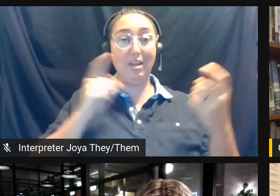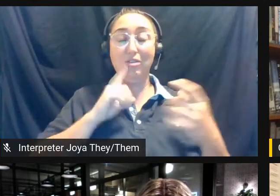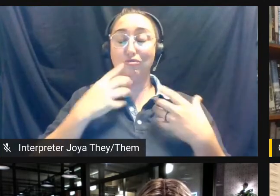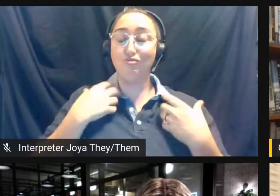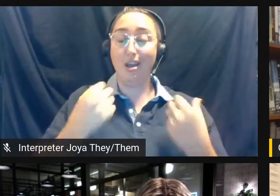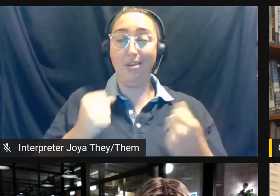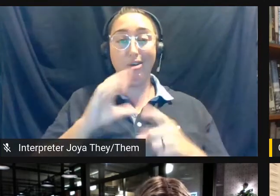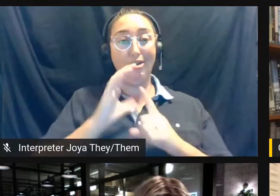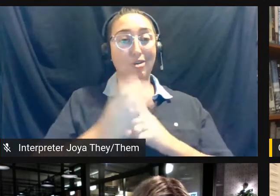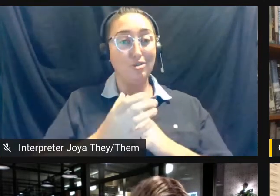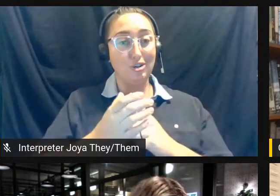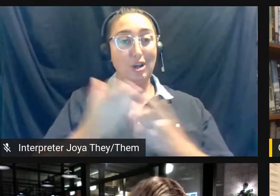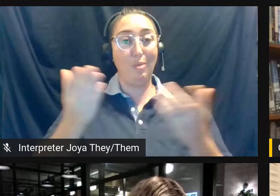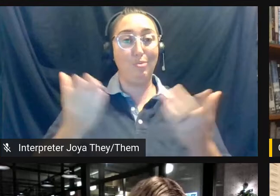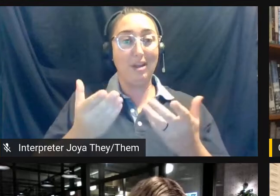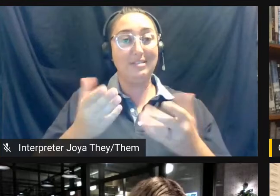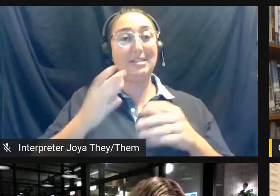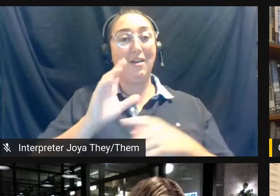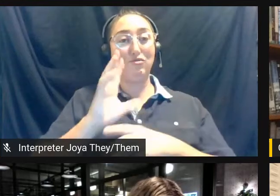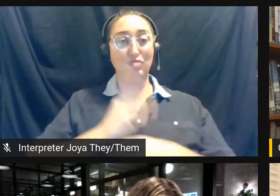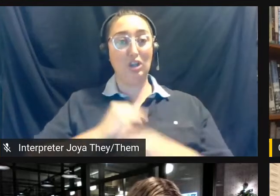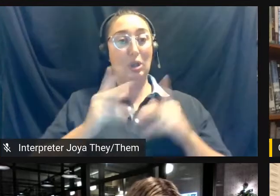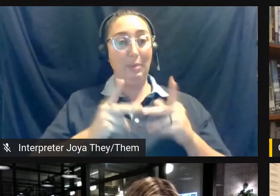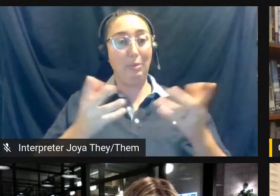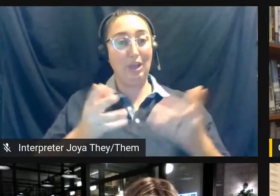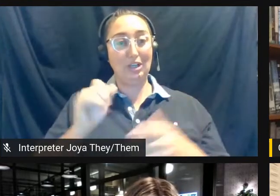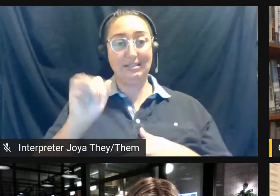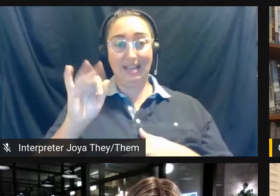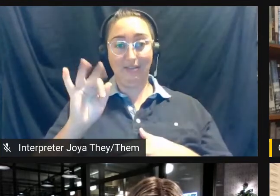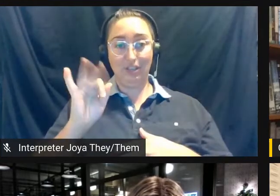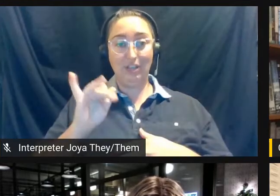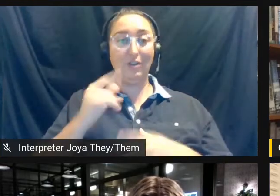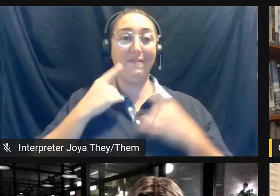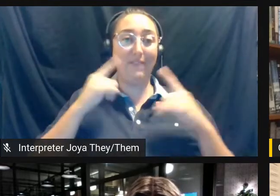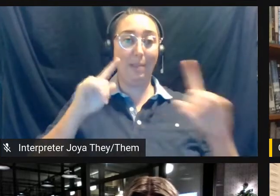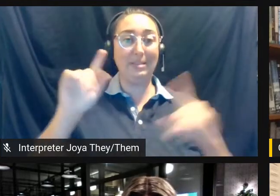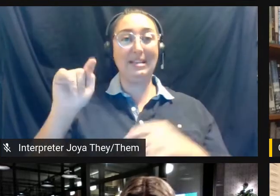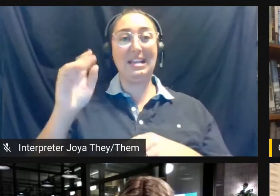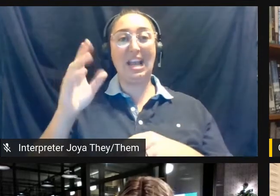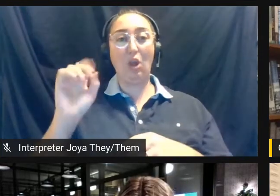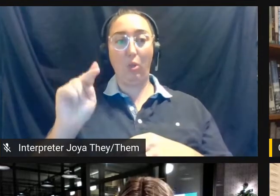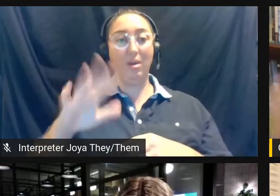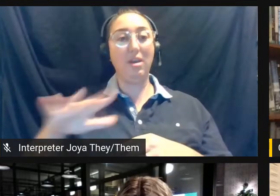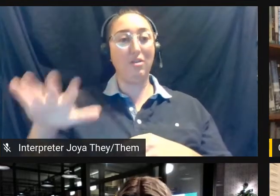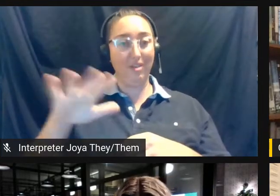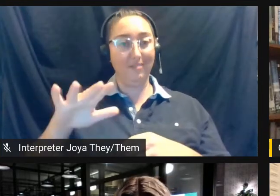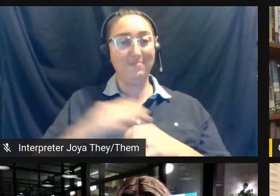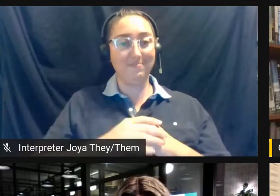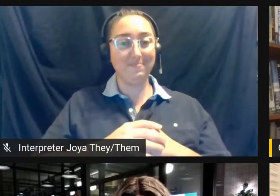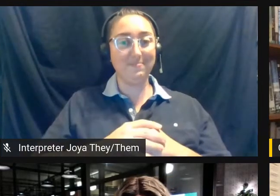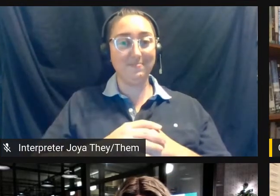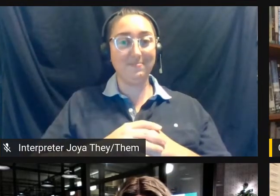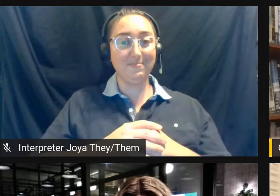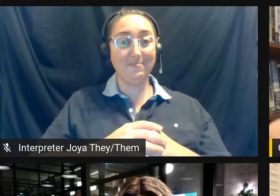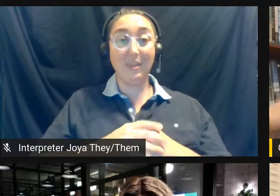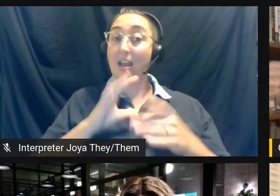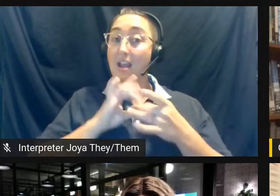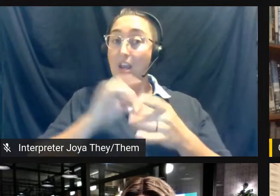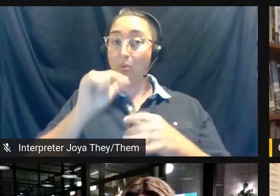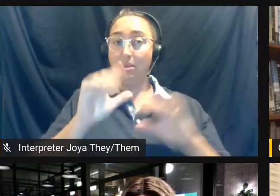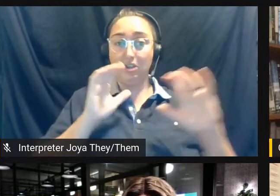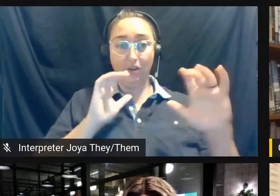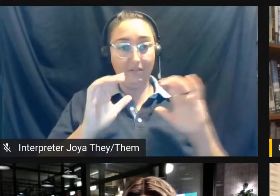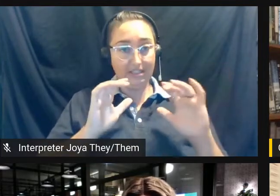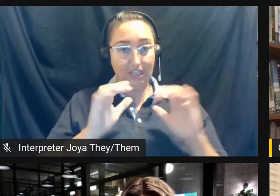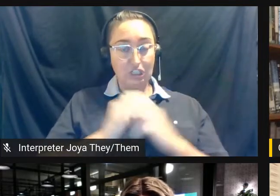culture, and presence of transgender people in San Francisco's famed Tenderloin neighborhood. Relevant to this conversation,